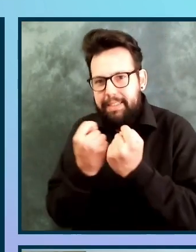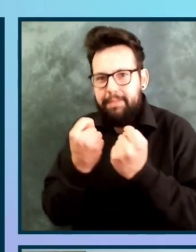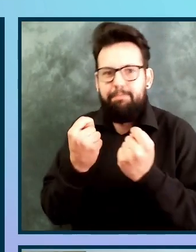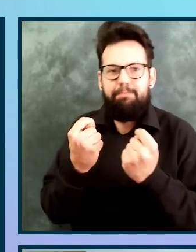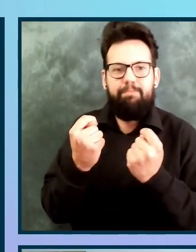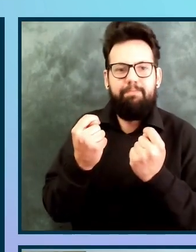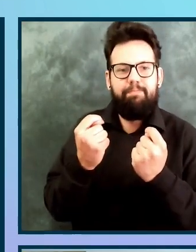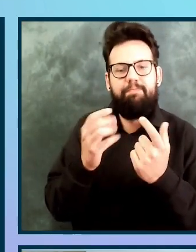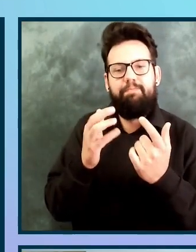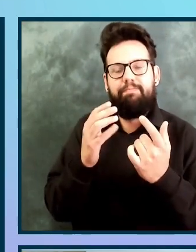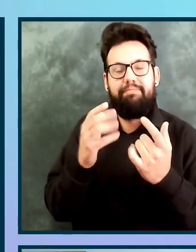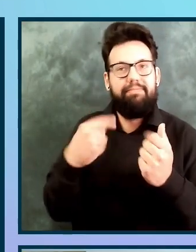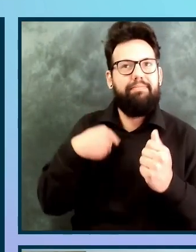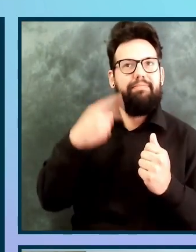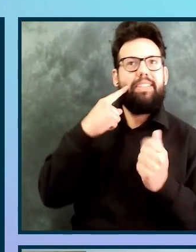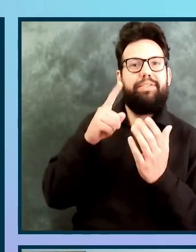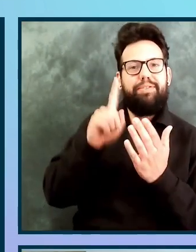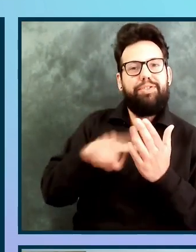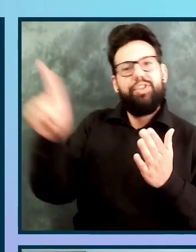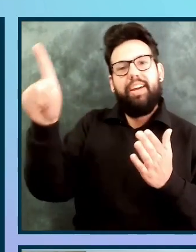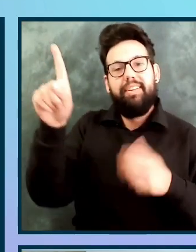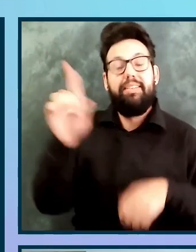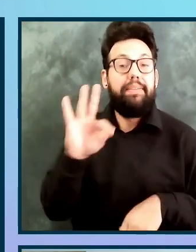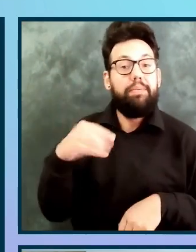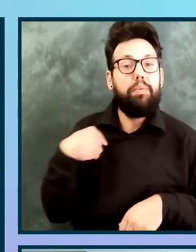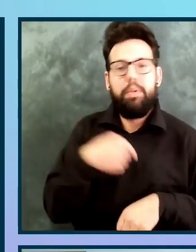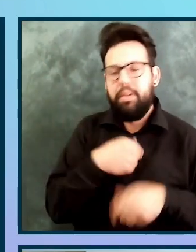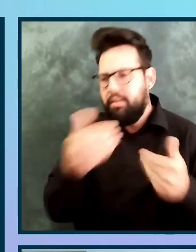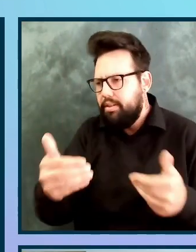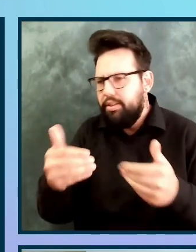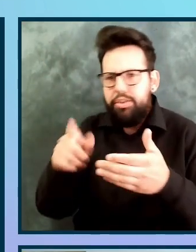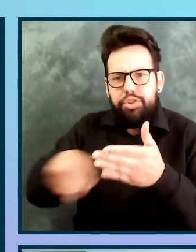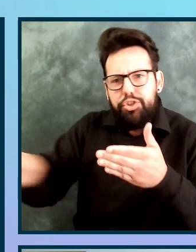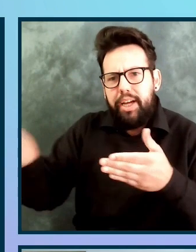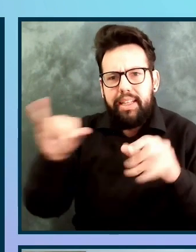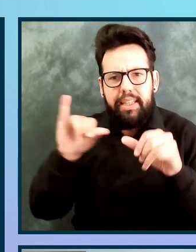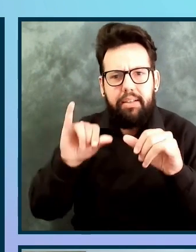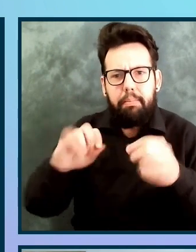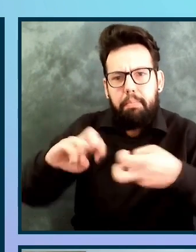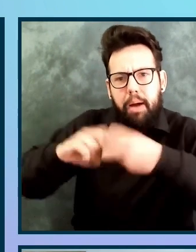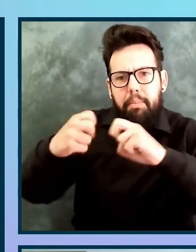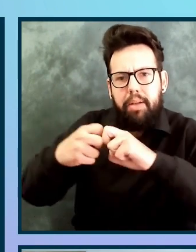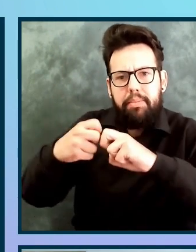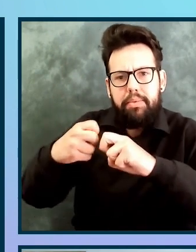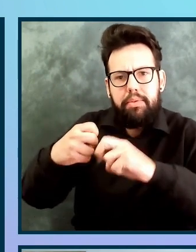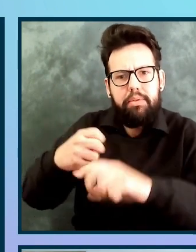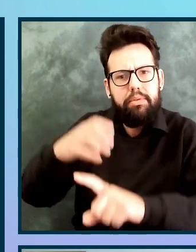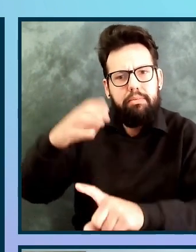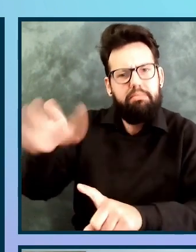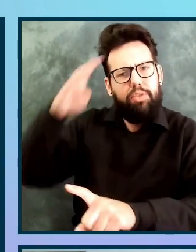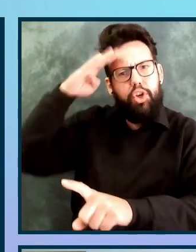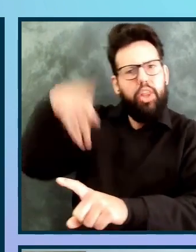measure the number of issues. And if I see those issues go down, I know instantly that they're using the tools.